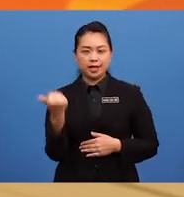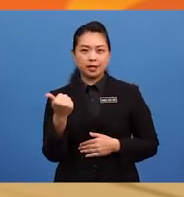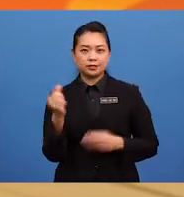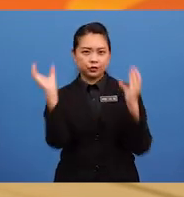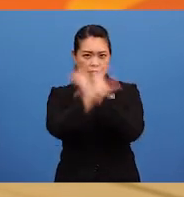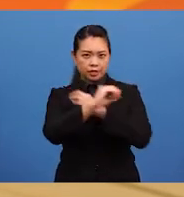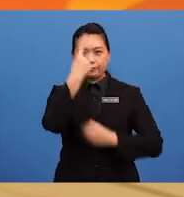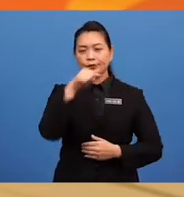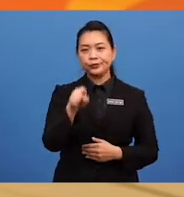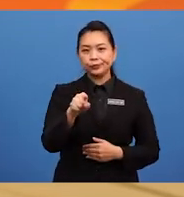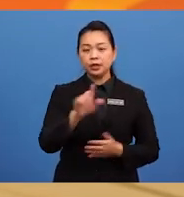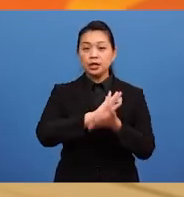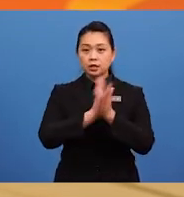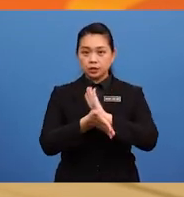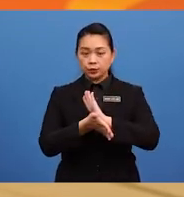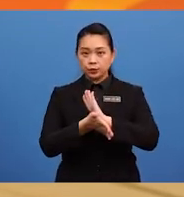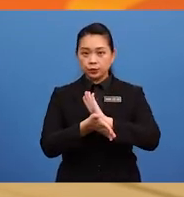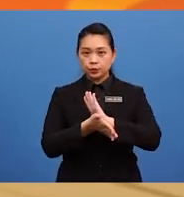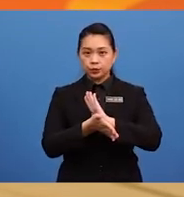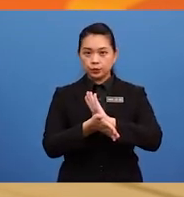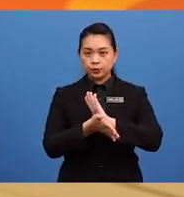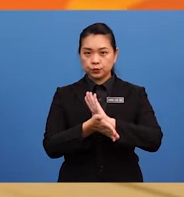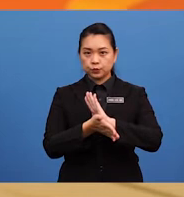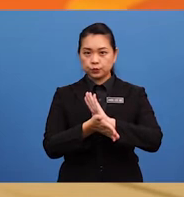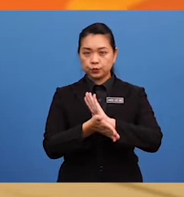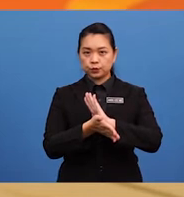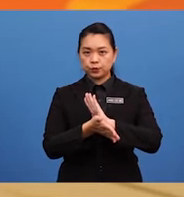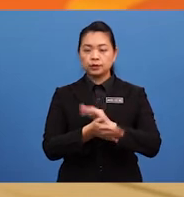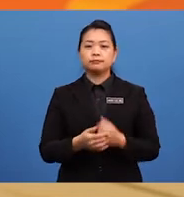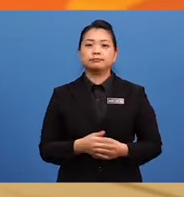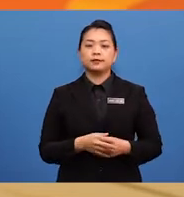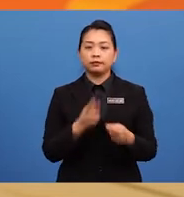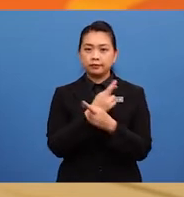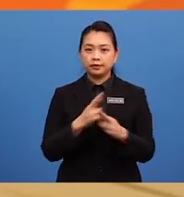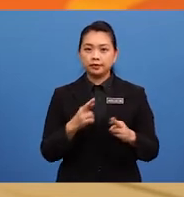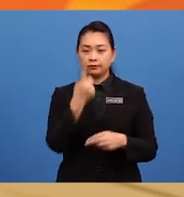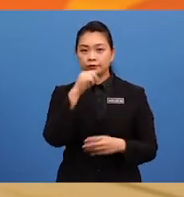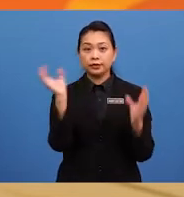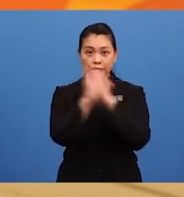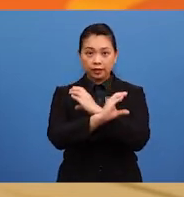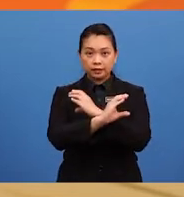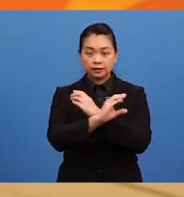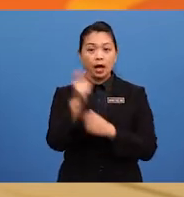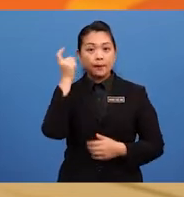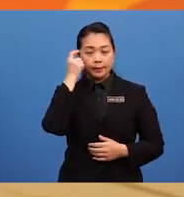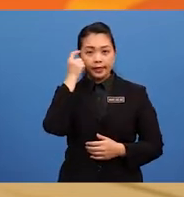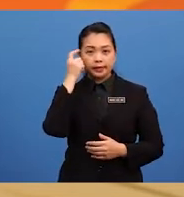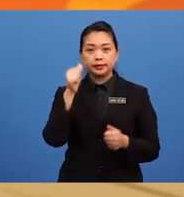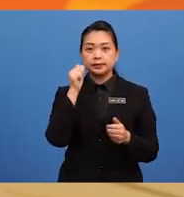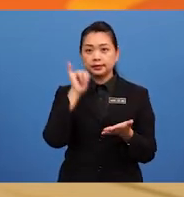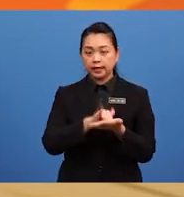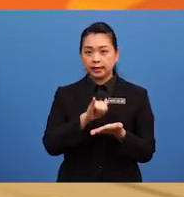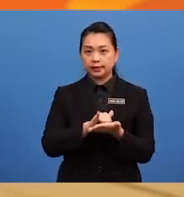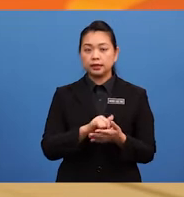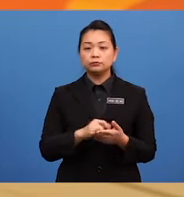you. So, embrace yourself for the mega challenge! Mind you that,